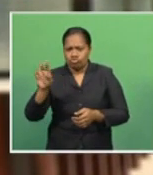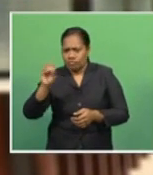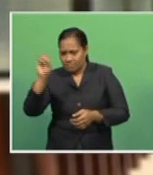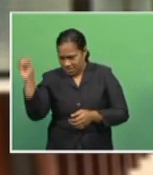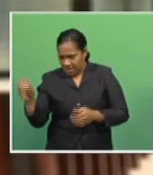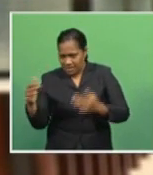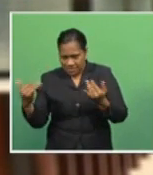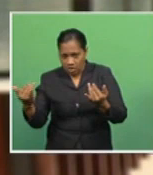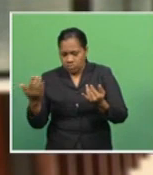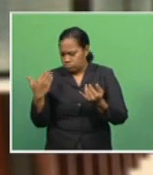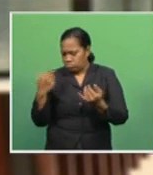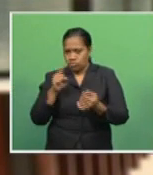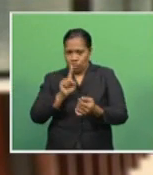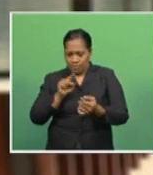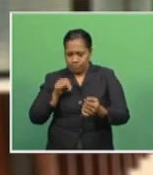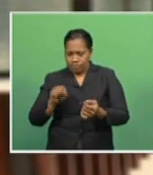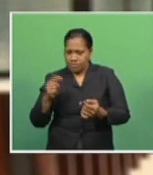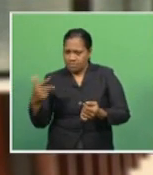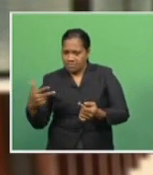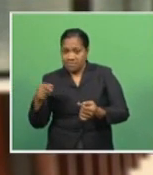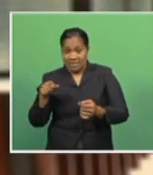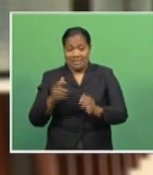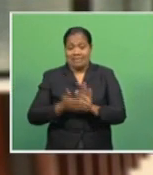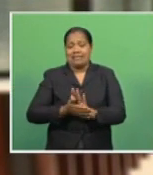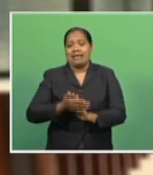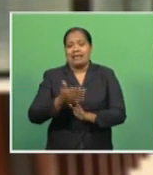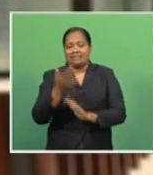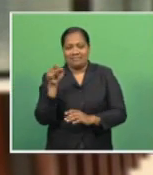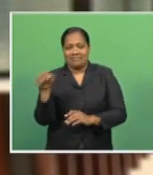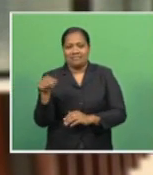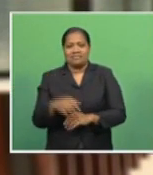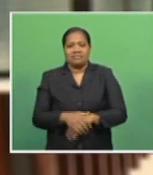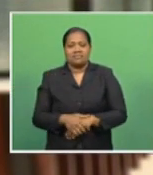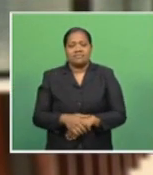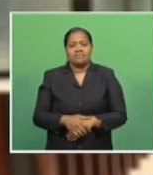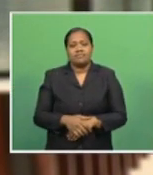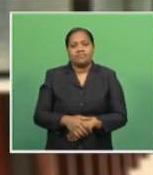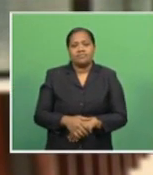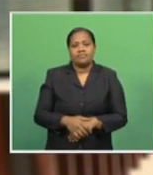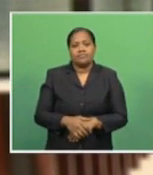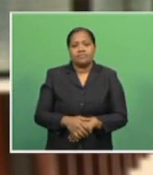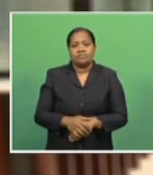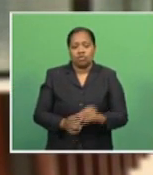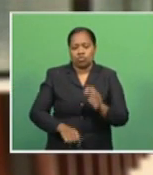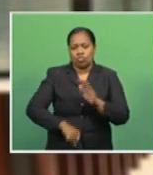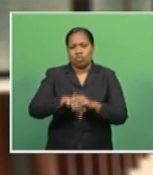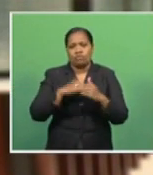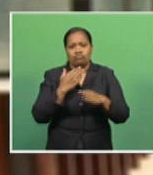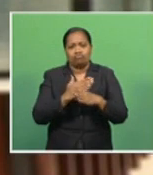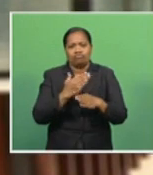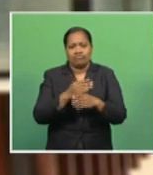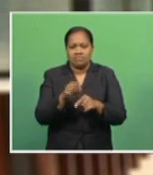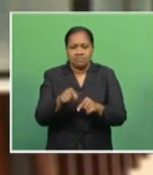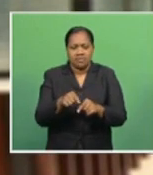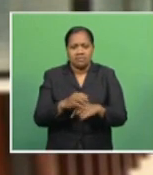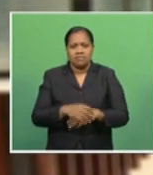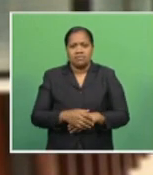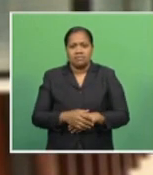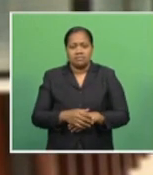That was the highest reading since the third quarter of 2014 and topped forecast of 2.0%.